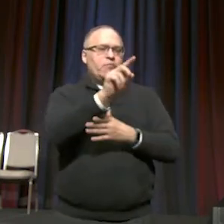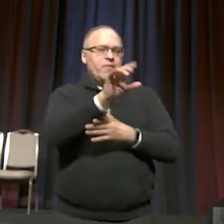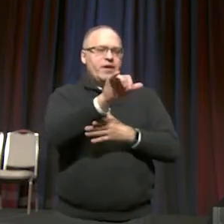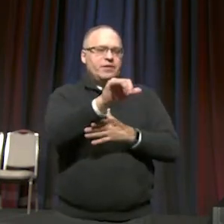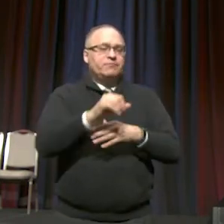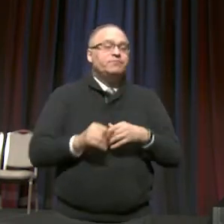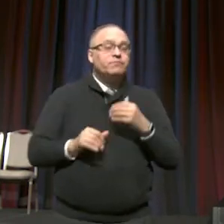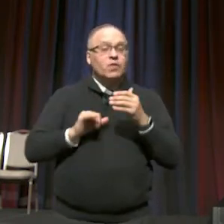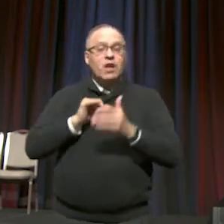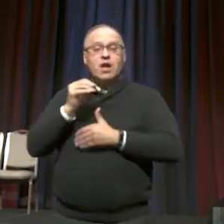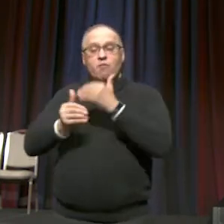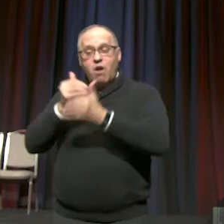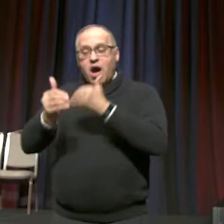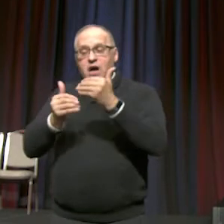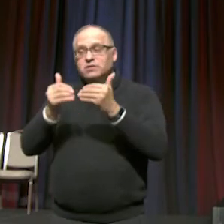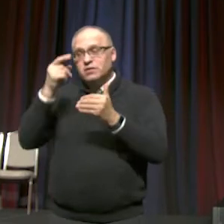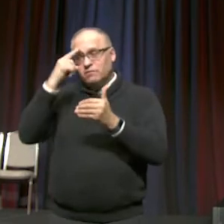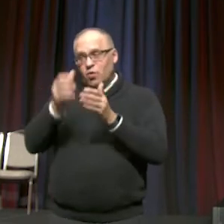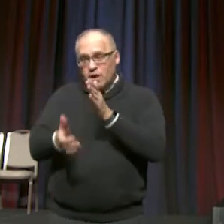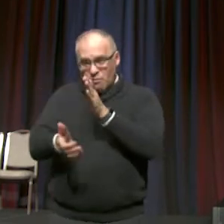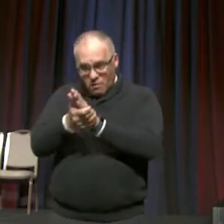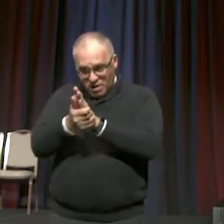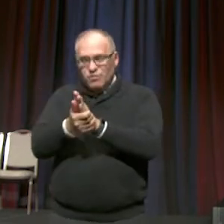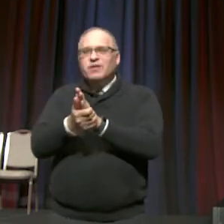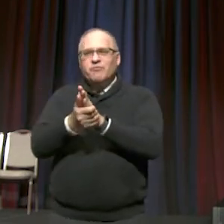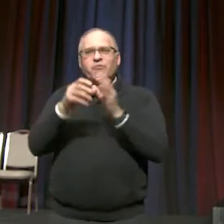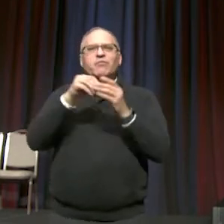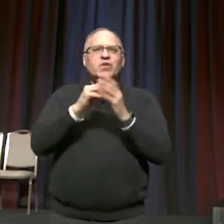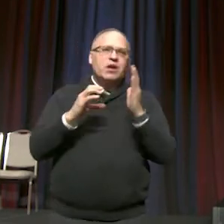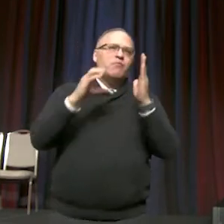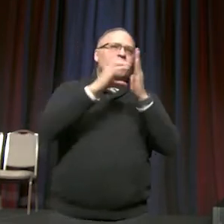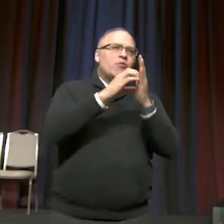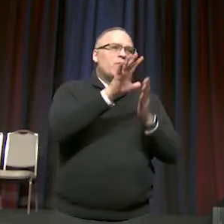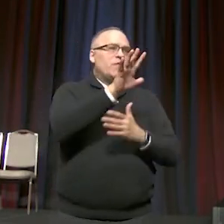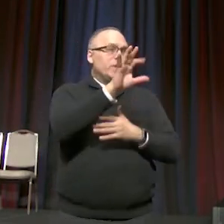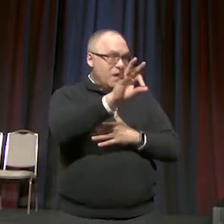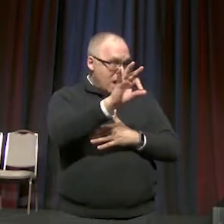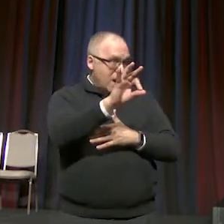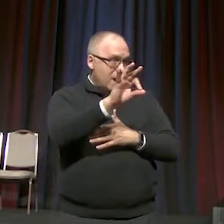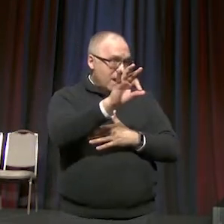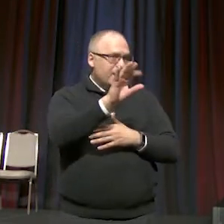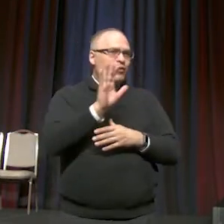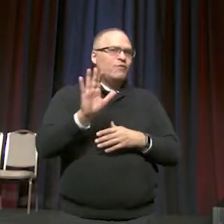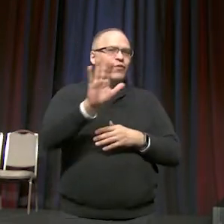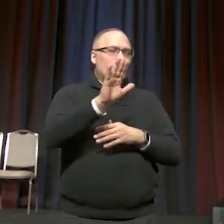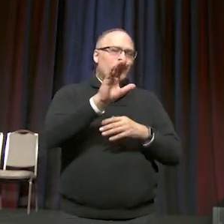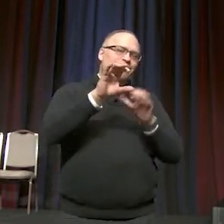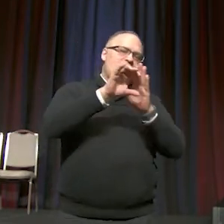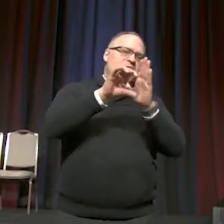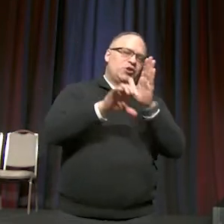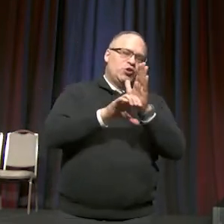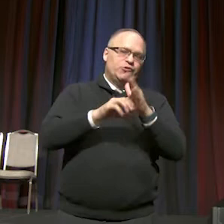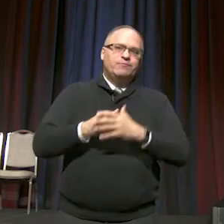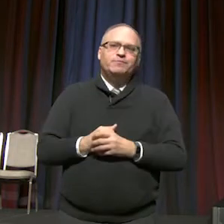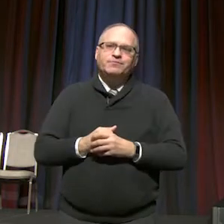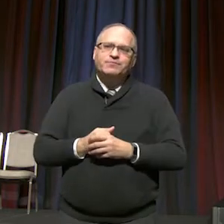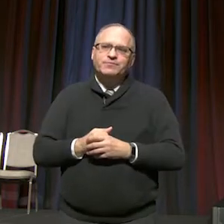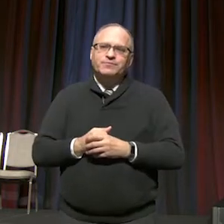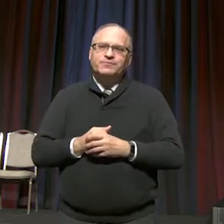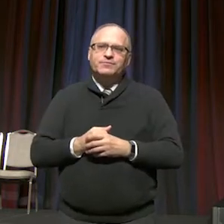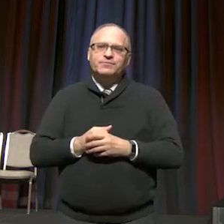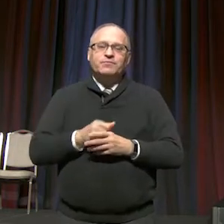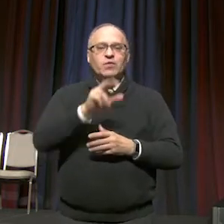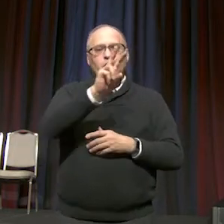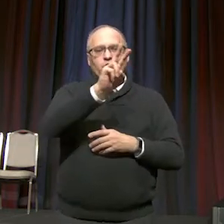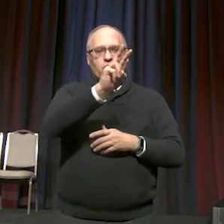process of amendment is outlined in paragraph 59 of the Constitution. It involves two